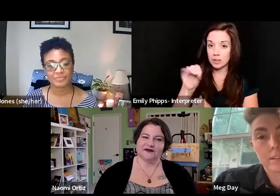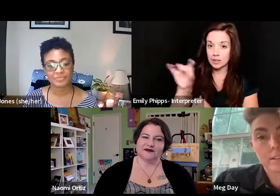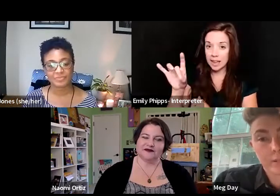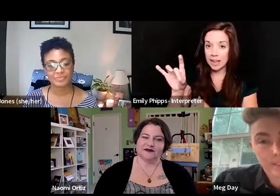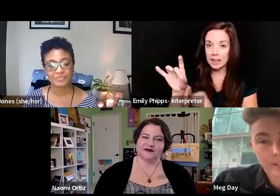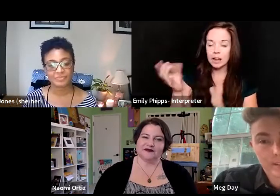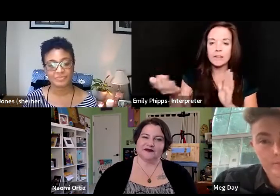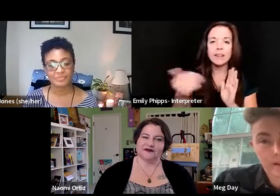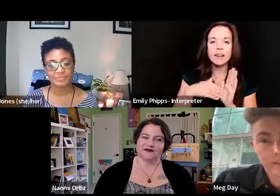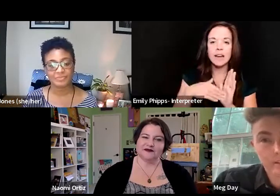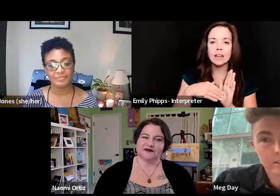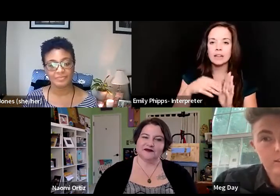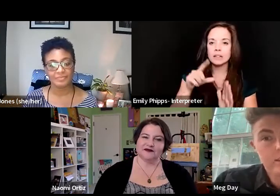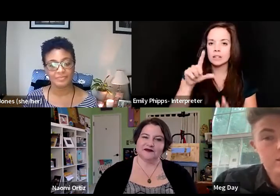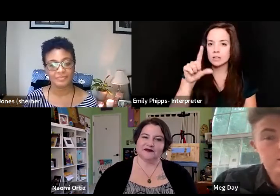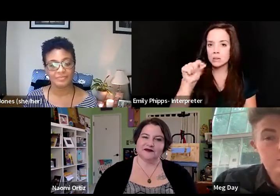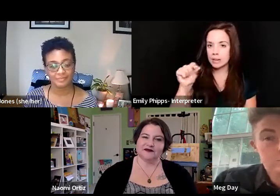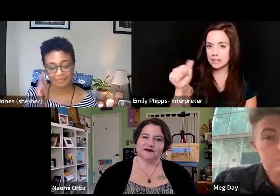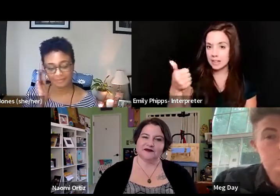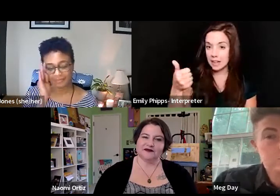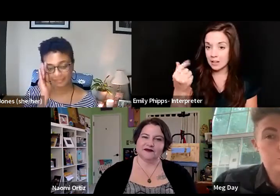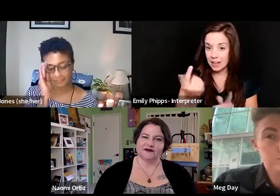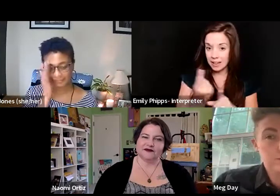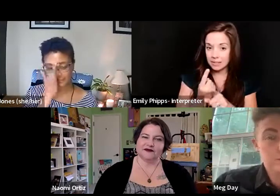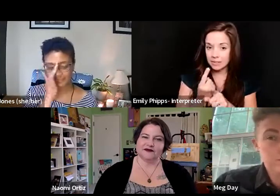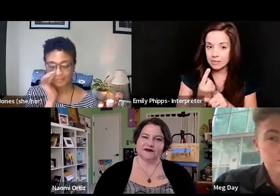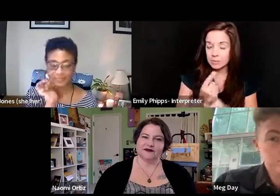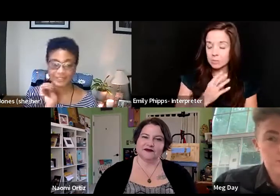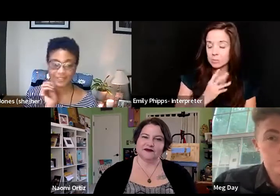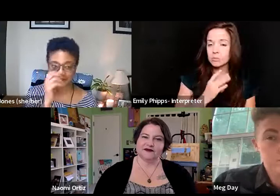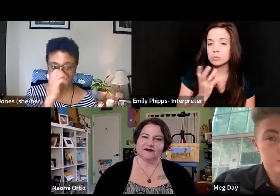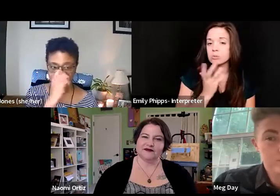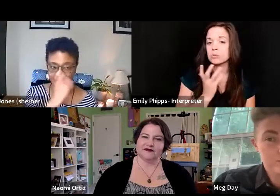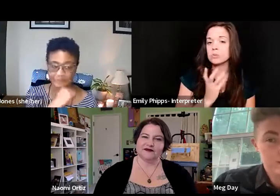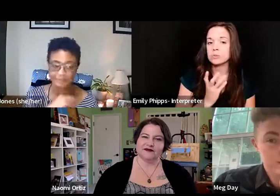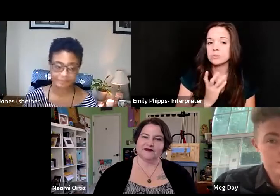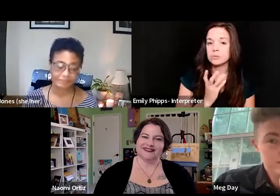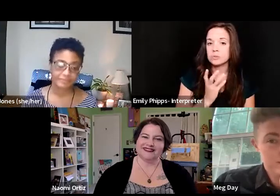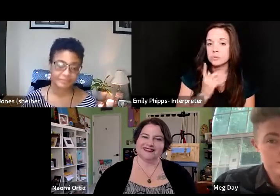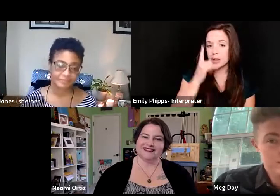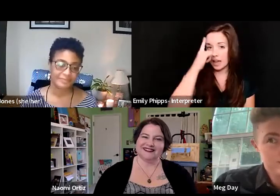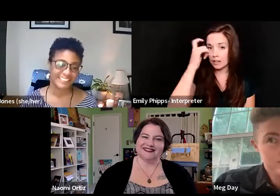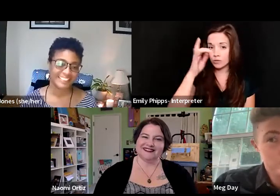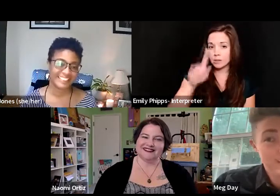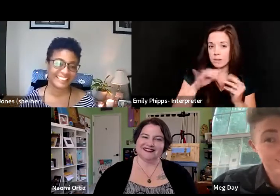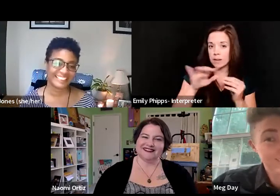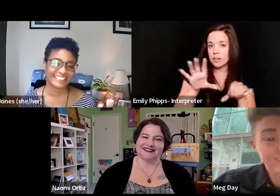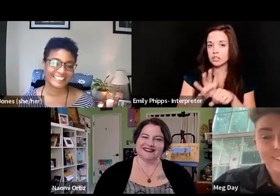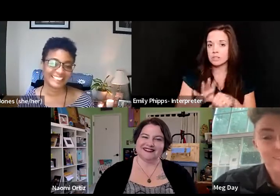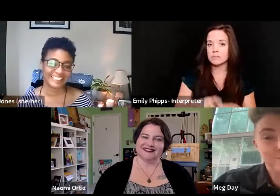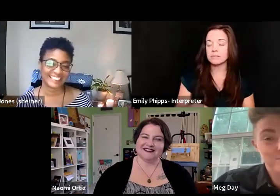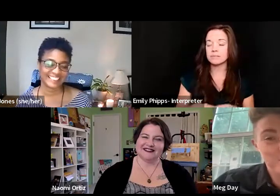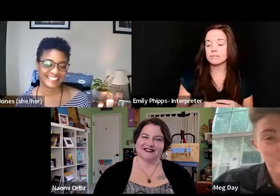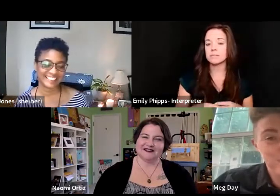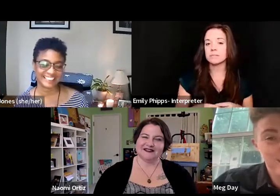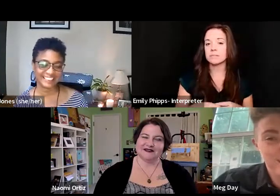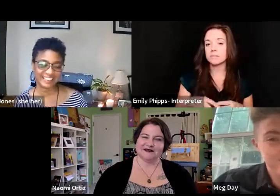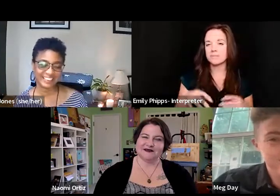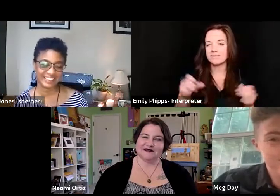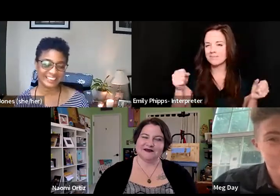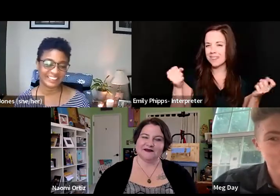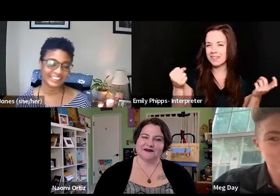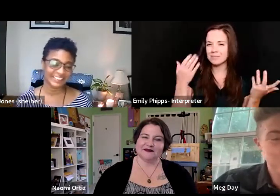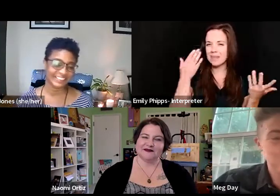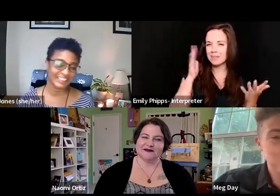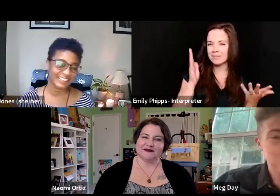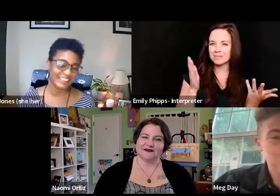in 2010, right? Oof, I dream about that shit. So I, yeah, I don't know that I